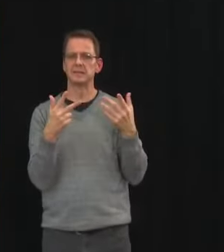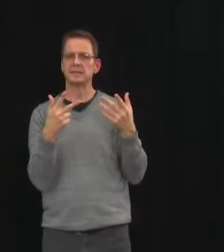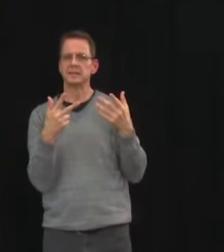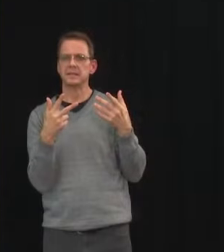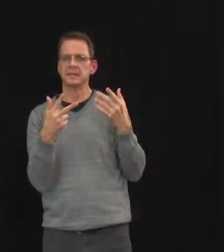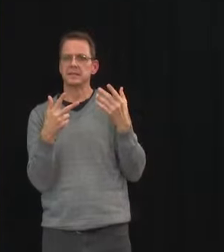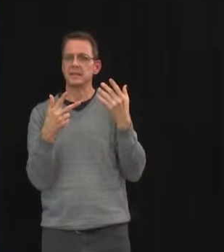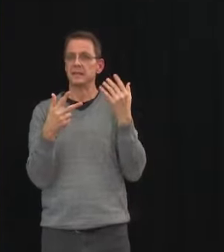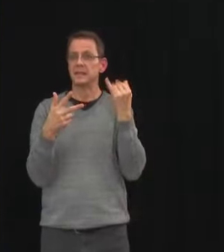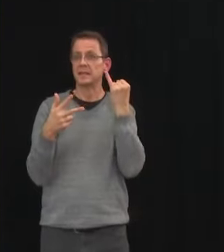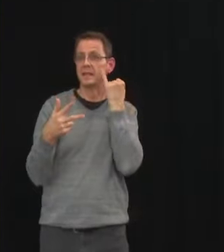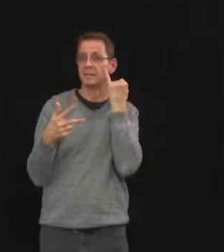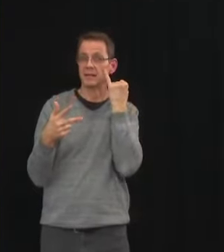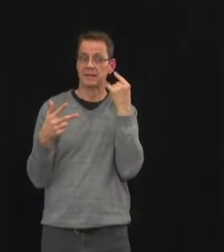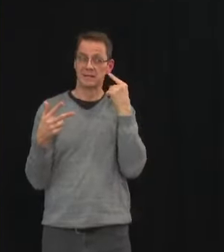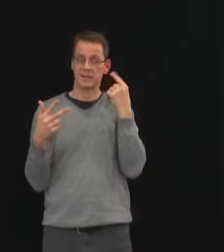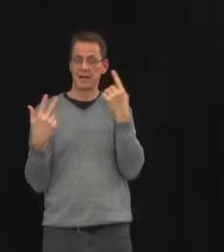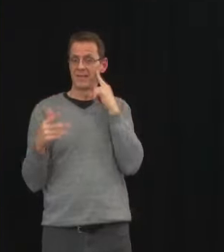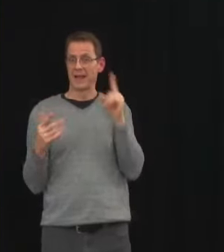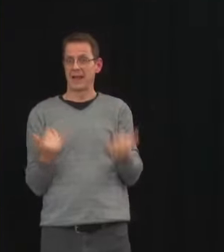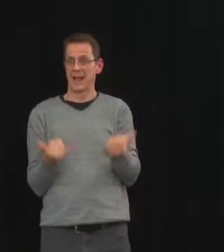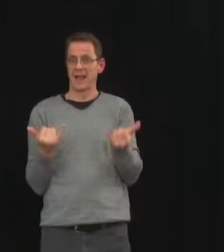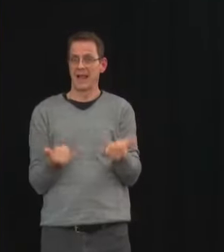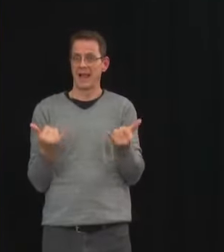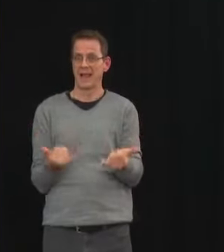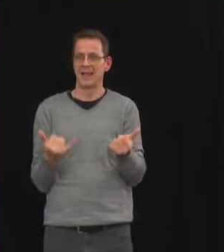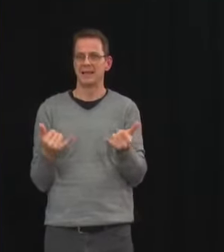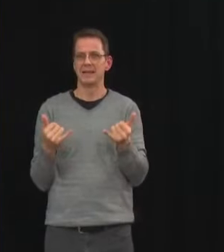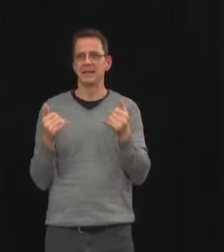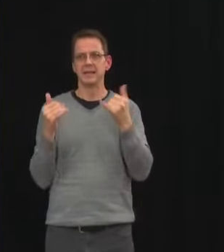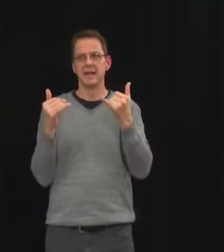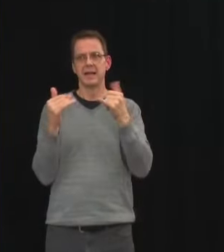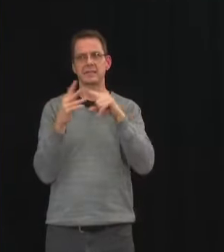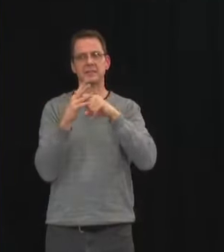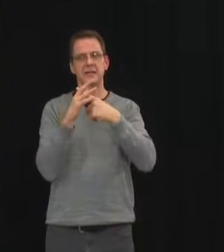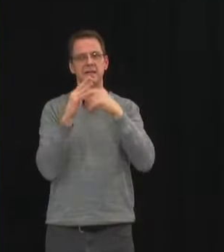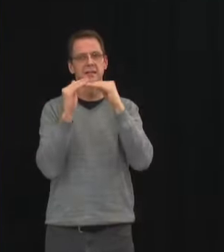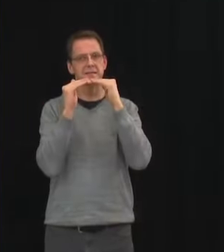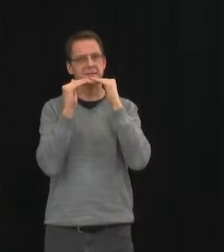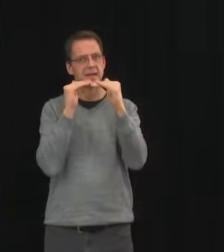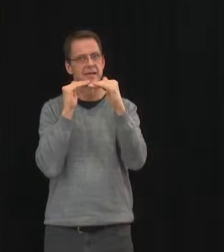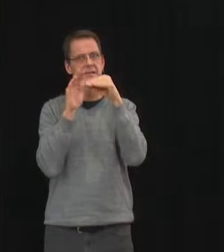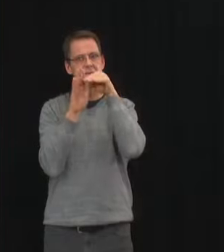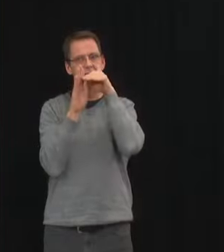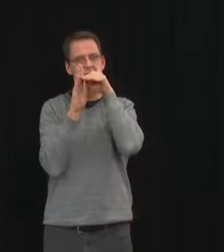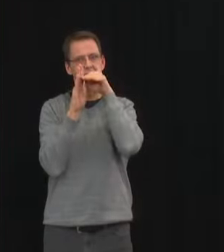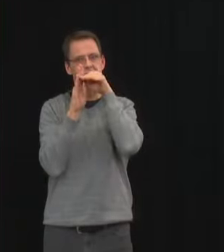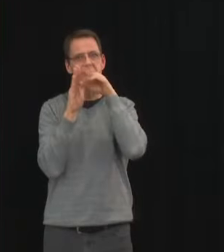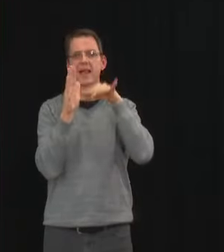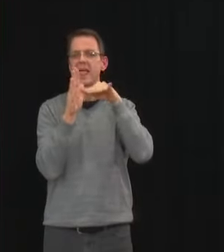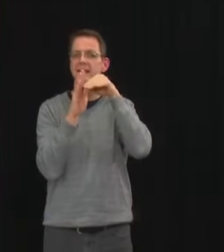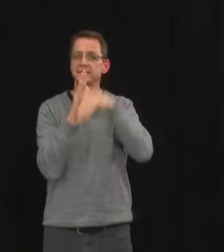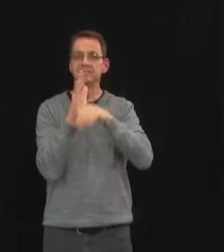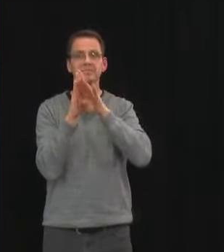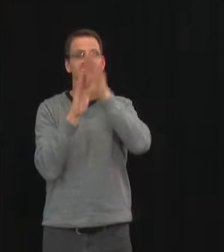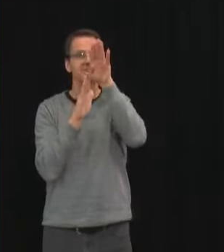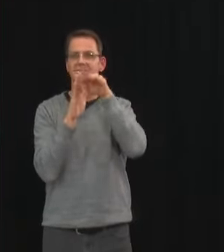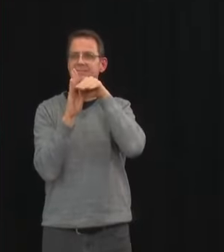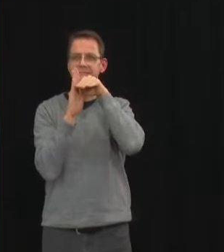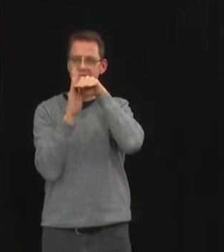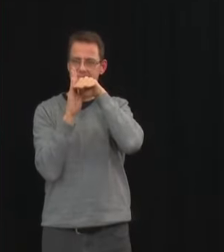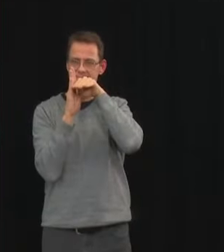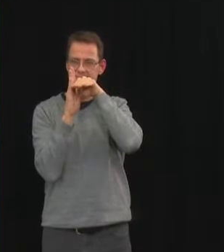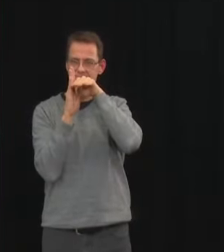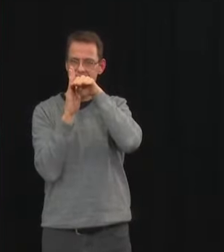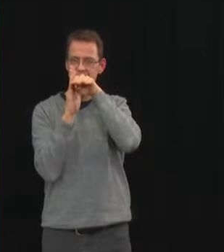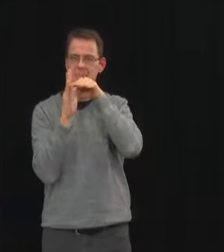of total active cases the recent slight increase in the testing positivity rate of the RT rate um we